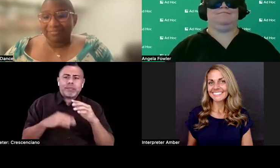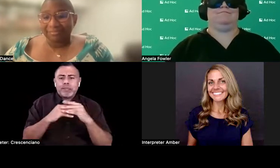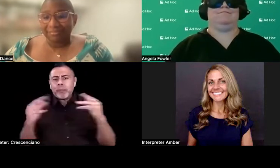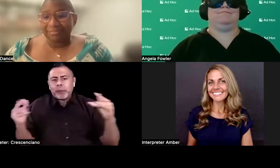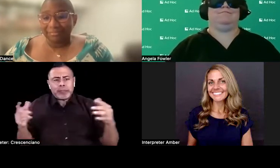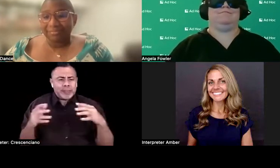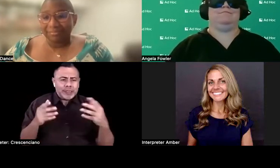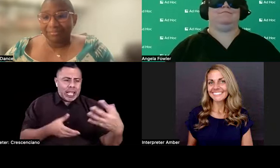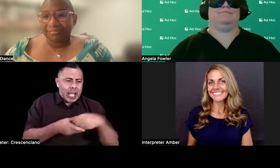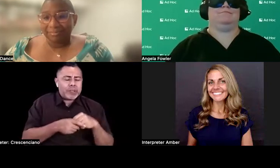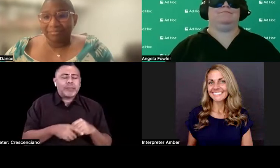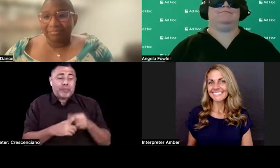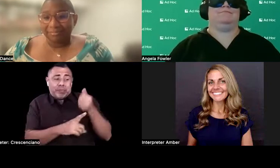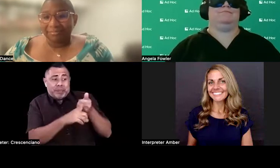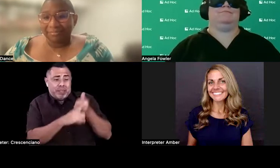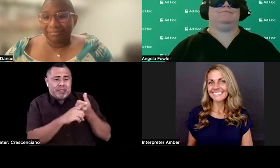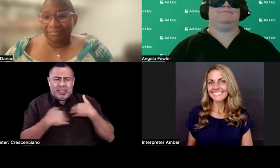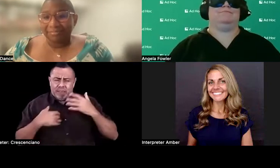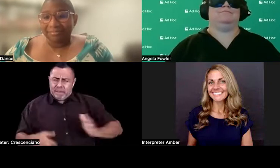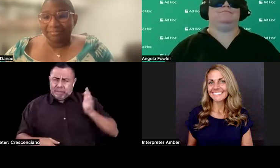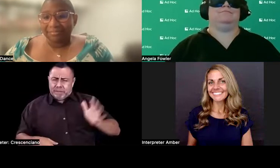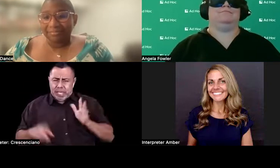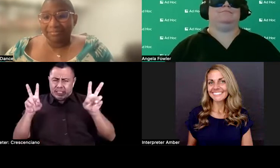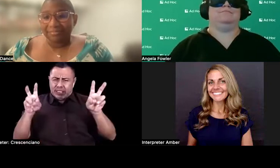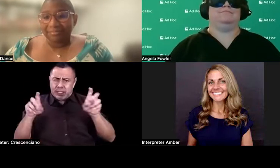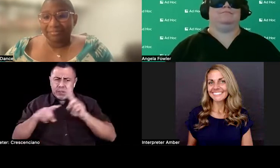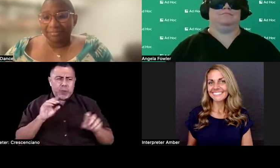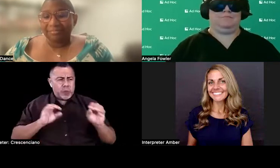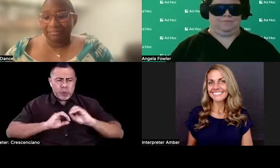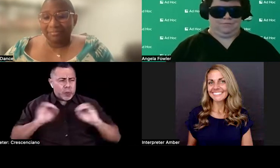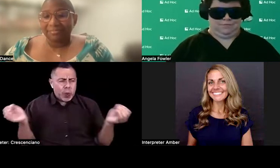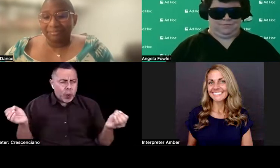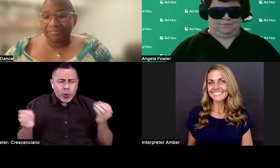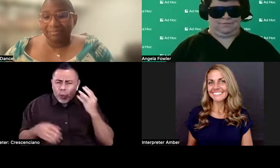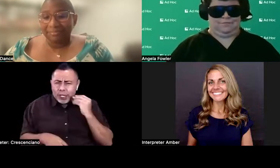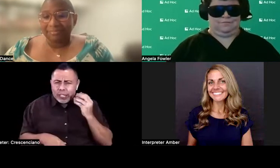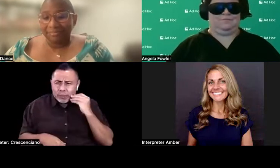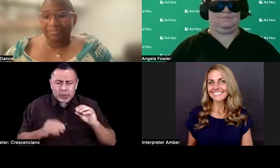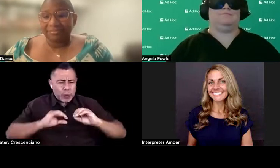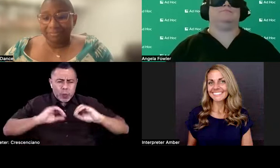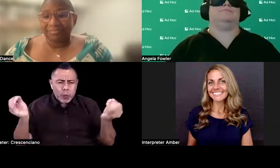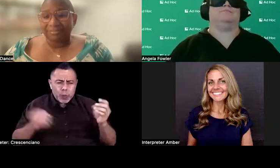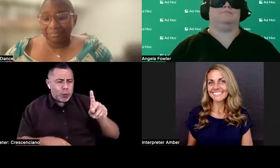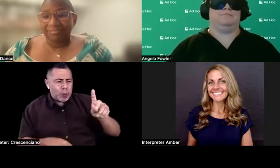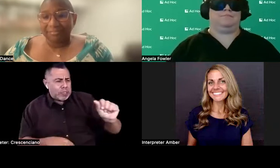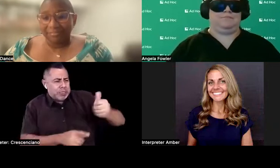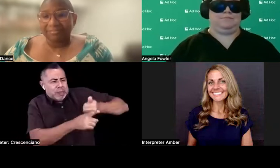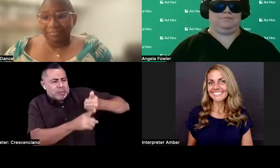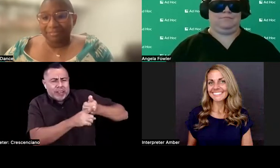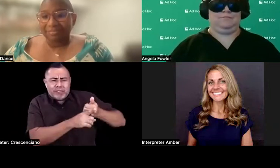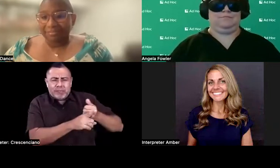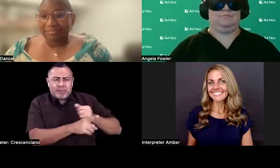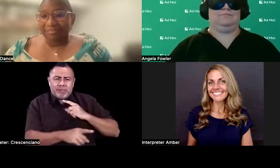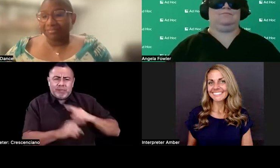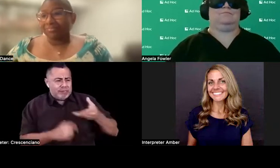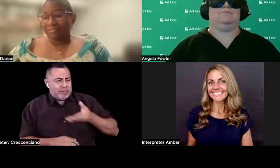their name, but they don't have any like raw experience with a disability. Right? I think I saw a meme the